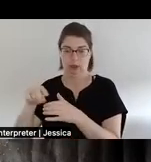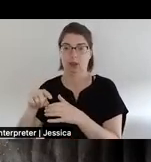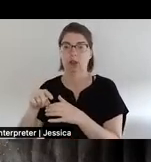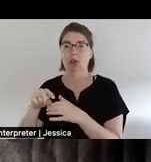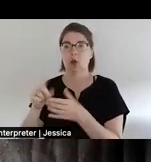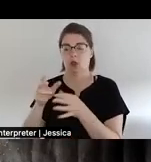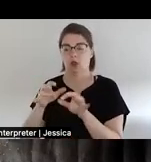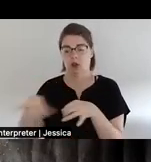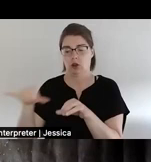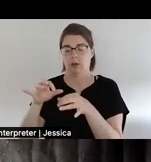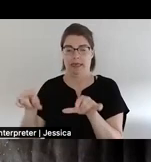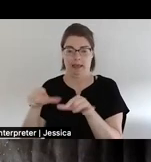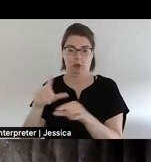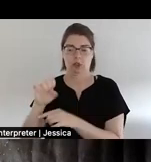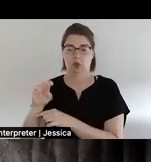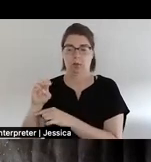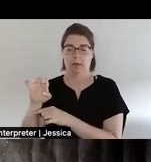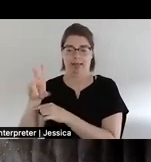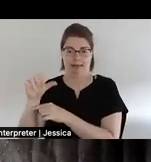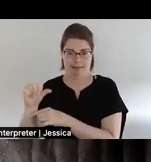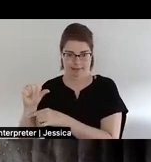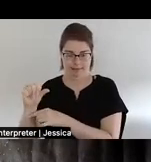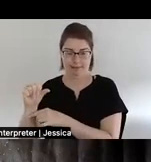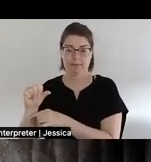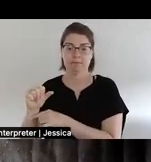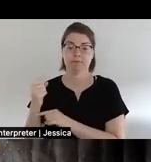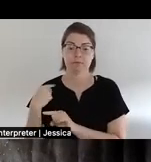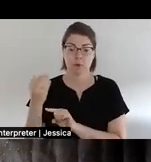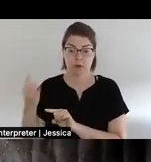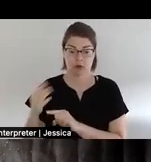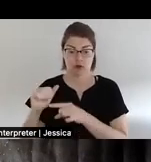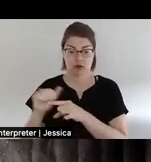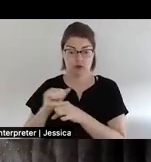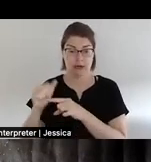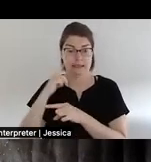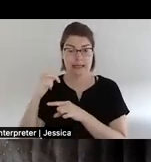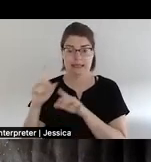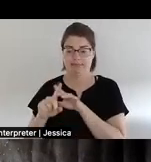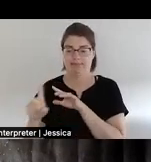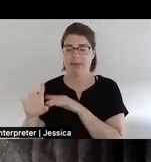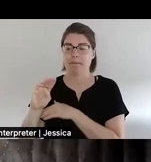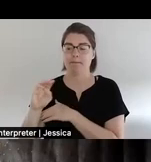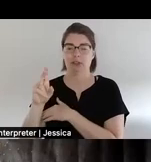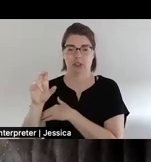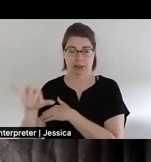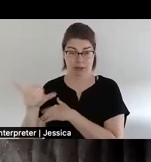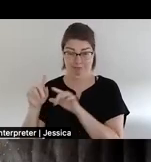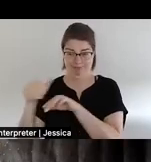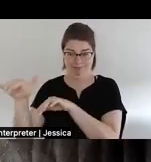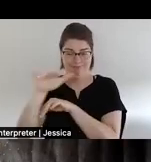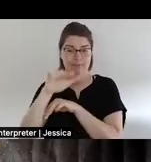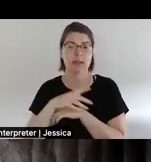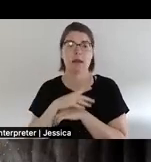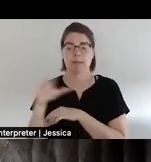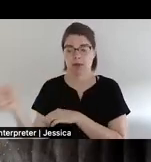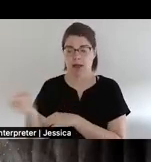language being Somalia. She went there. She was trained as a missionary, but was hired as a federal day